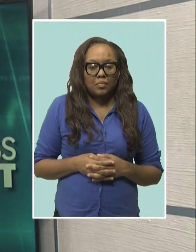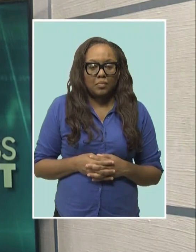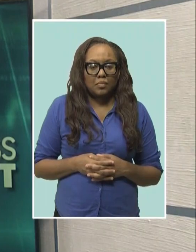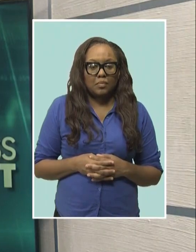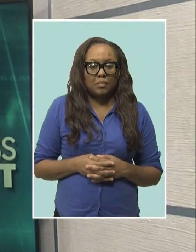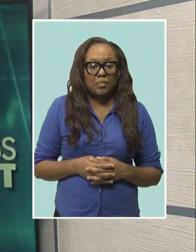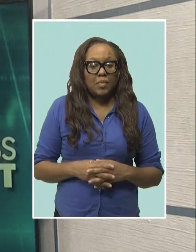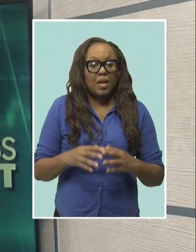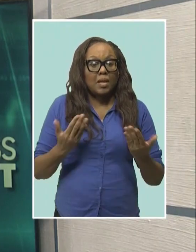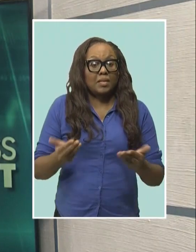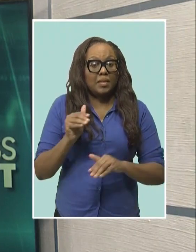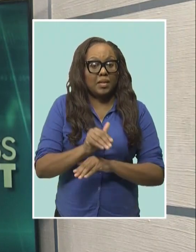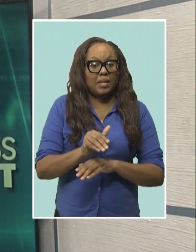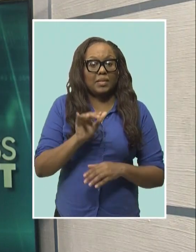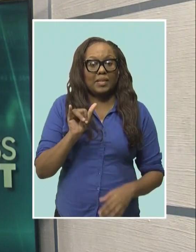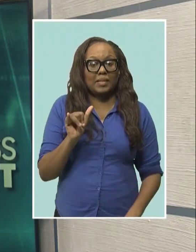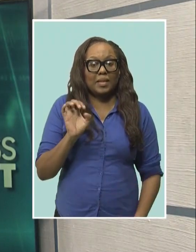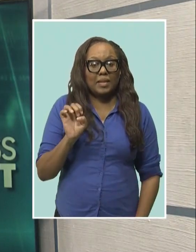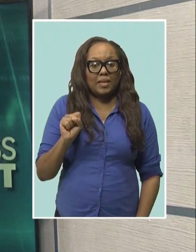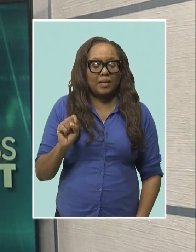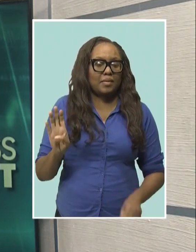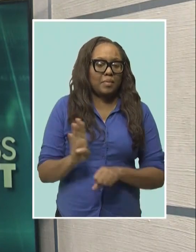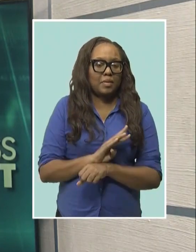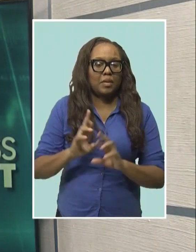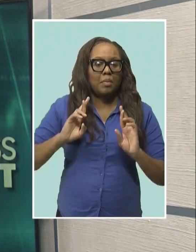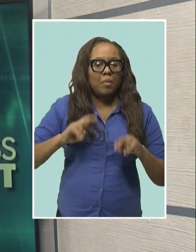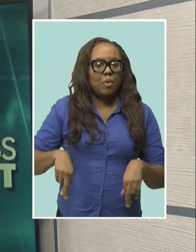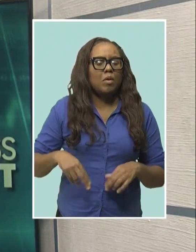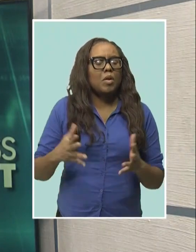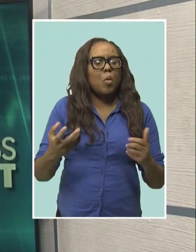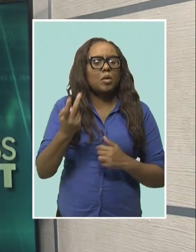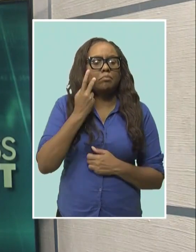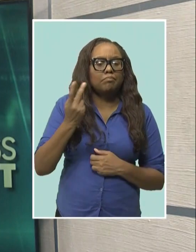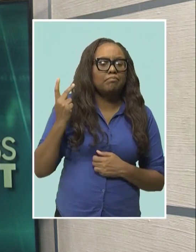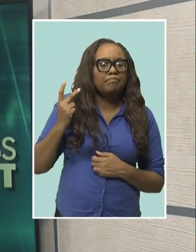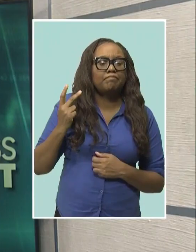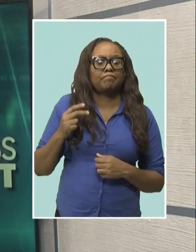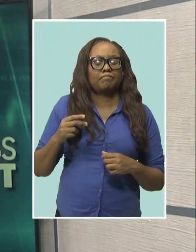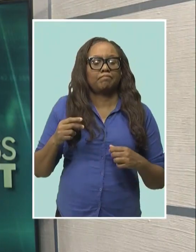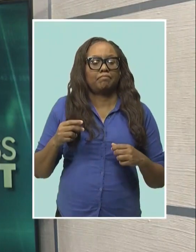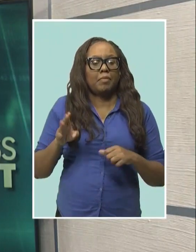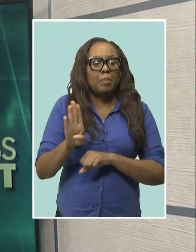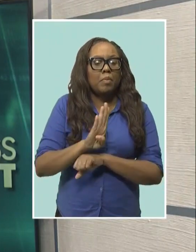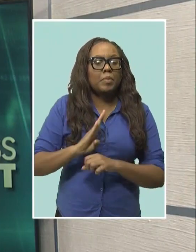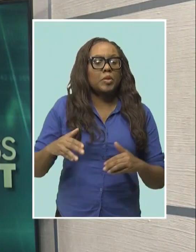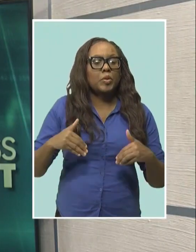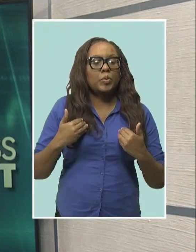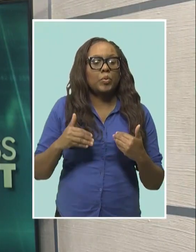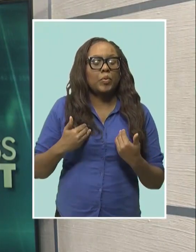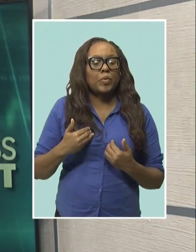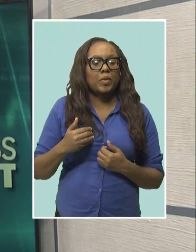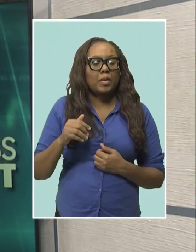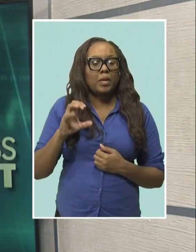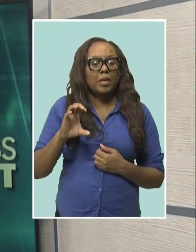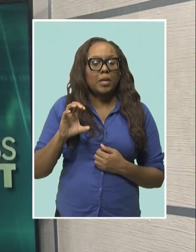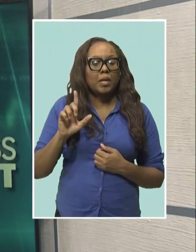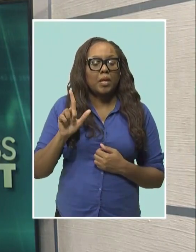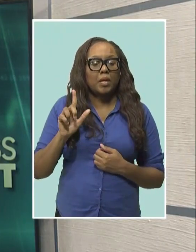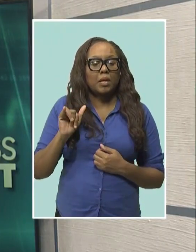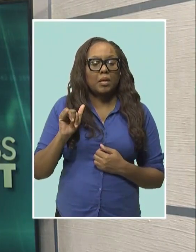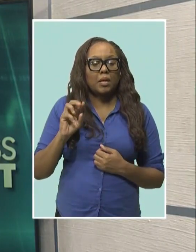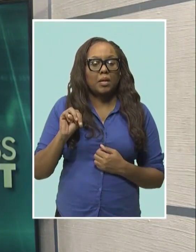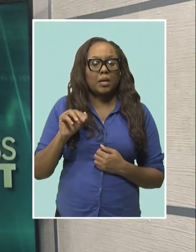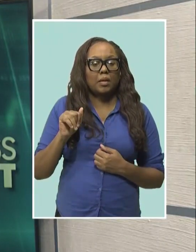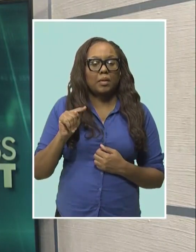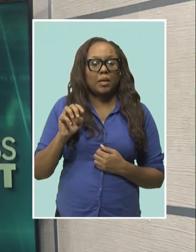In tonight's YES Business Report, we take a look back at the Barbados Youth Climate Action Summit, and also take a glimpse at the